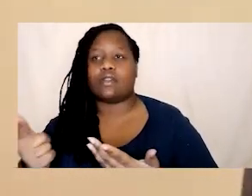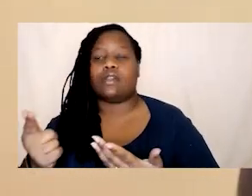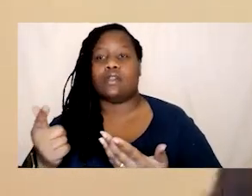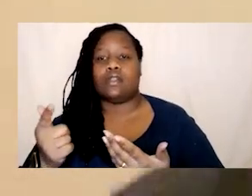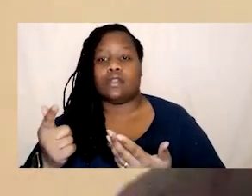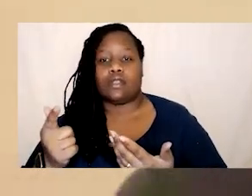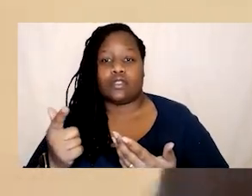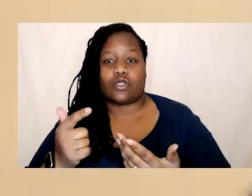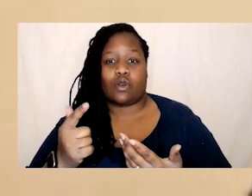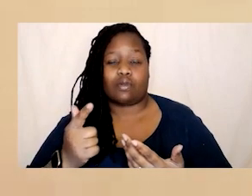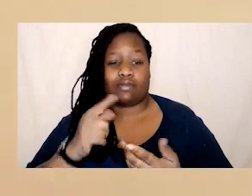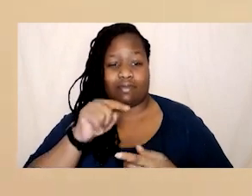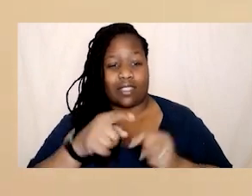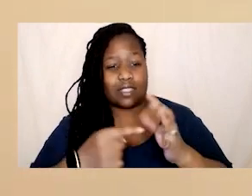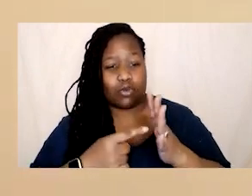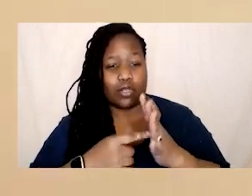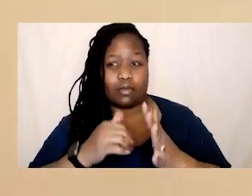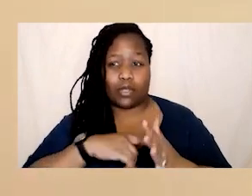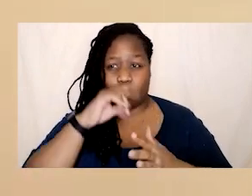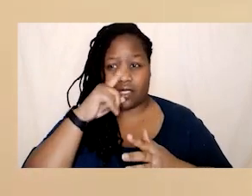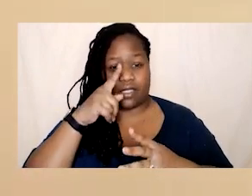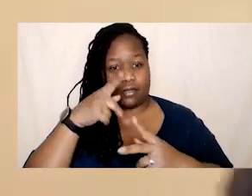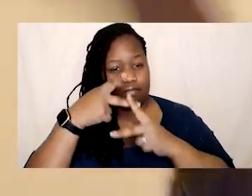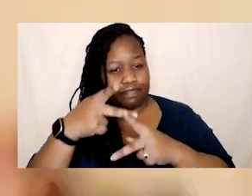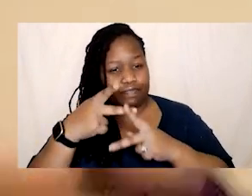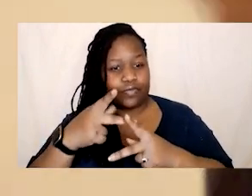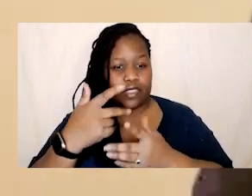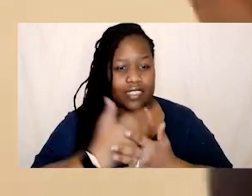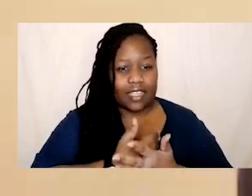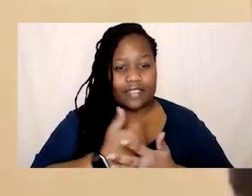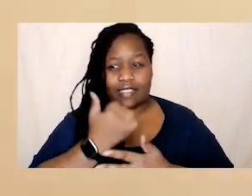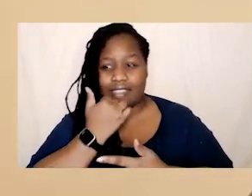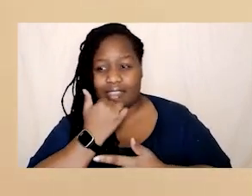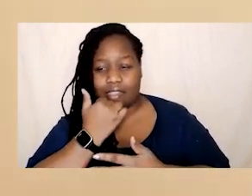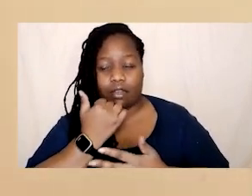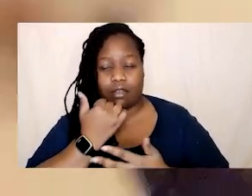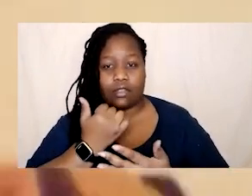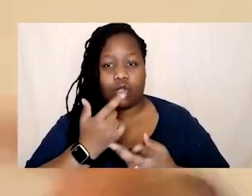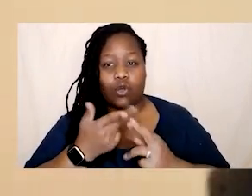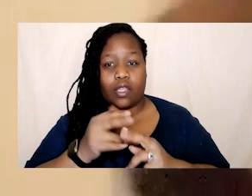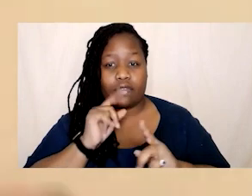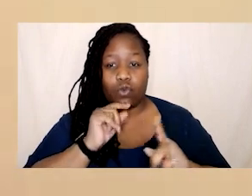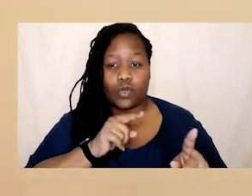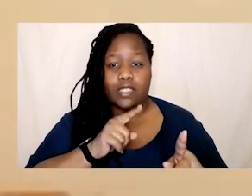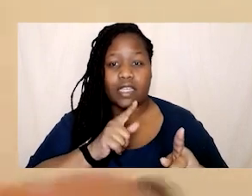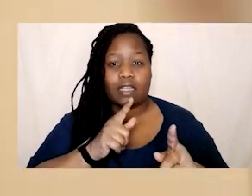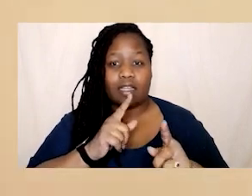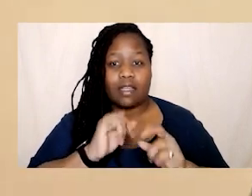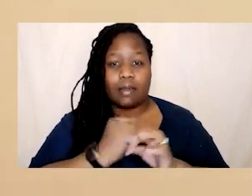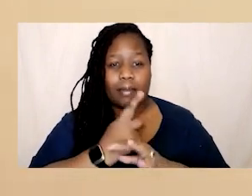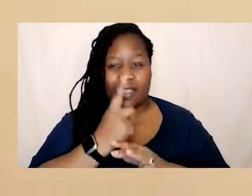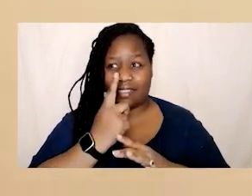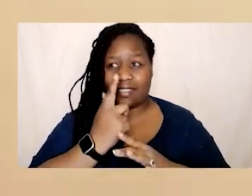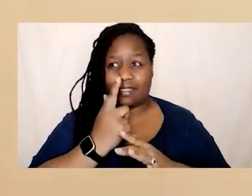your safety and like data and all of that if if Twitter start making these well they have firing these people